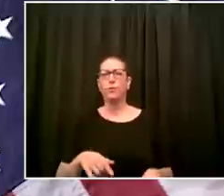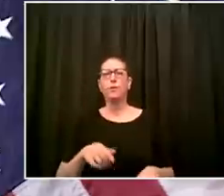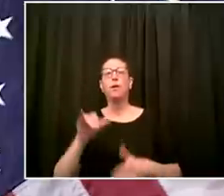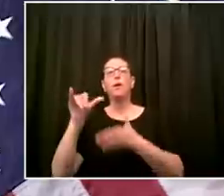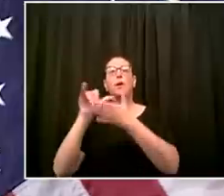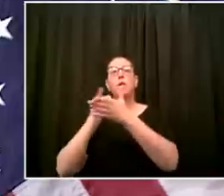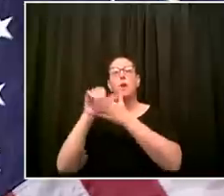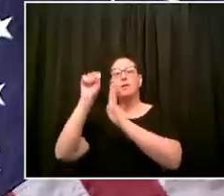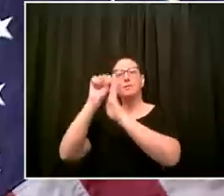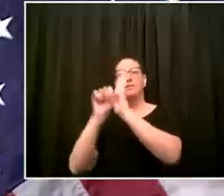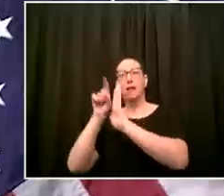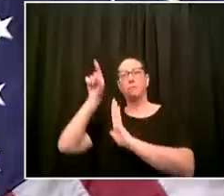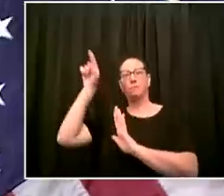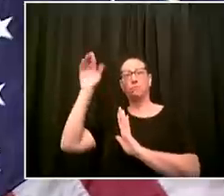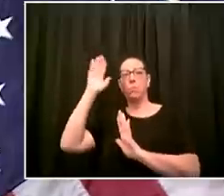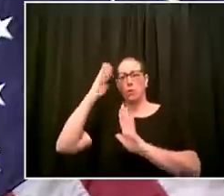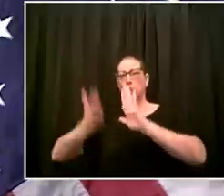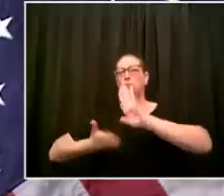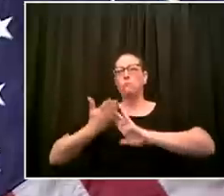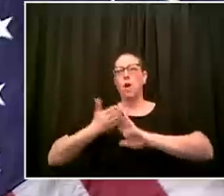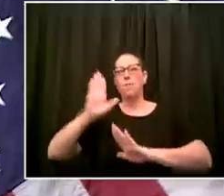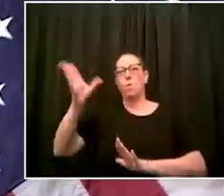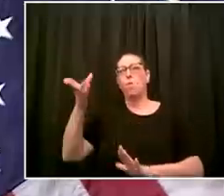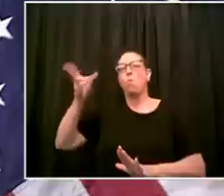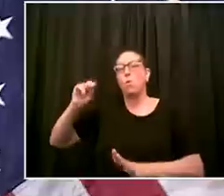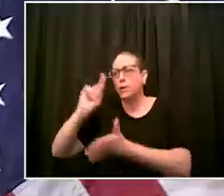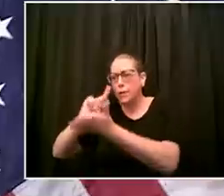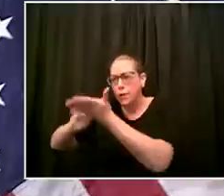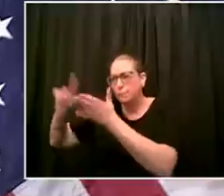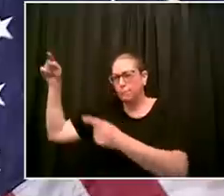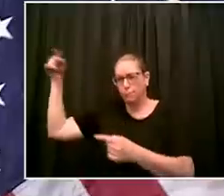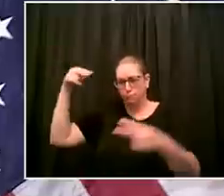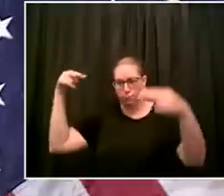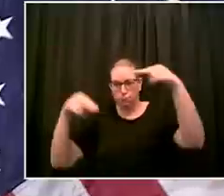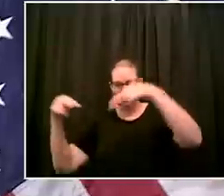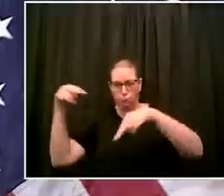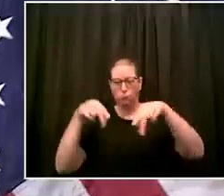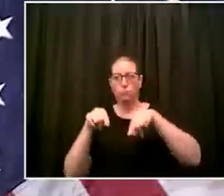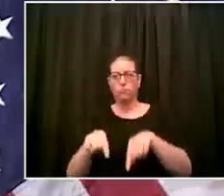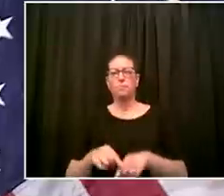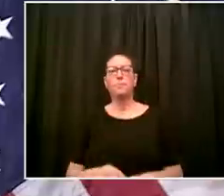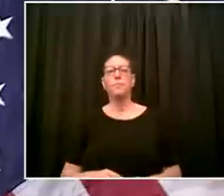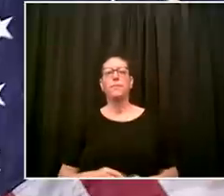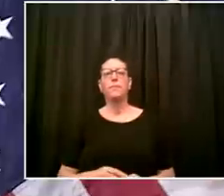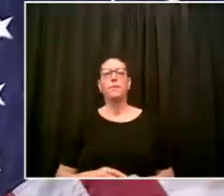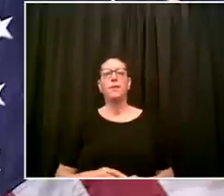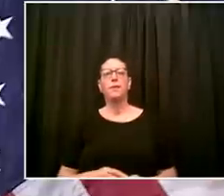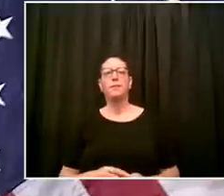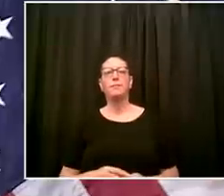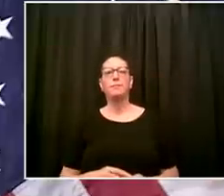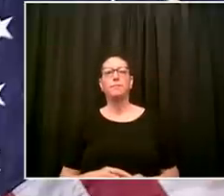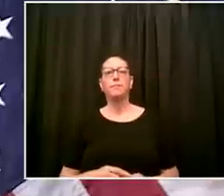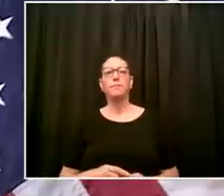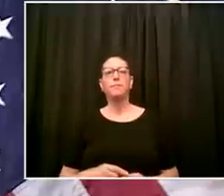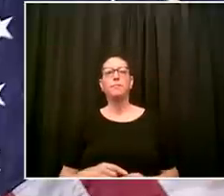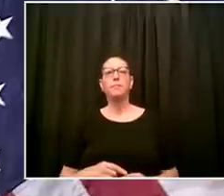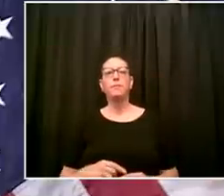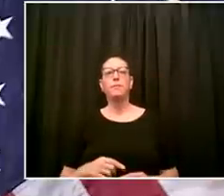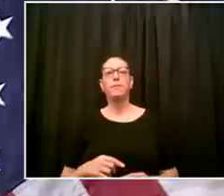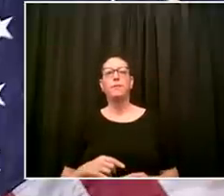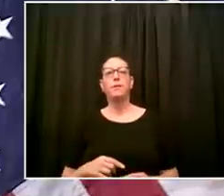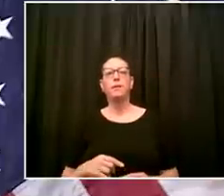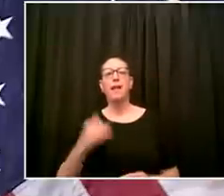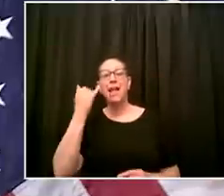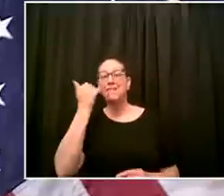anybody with information should